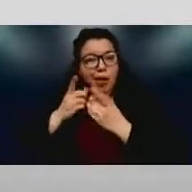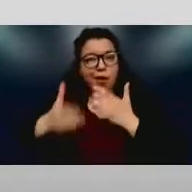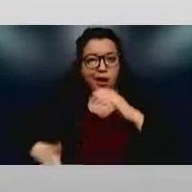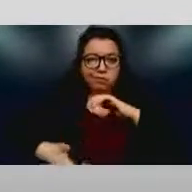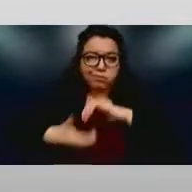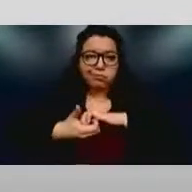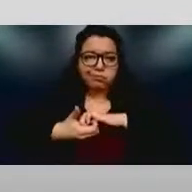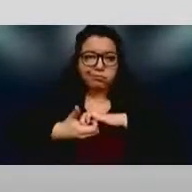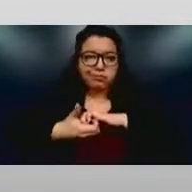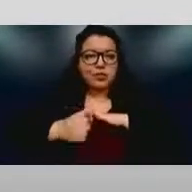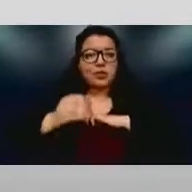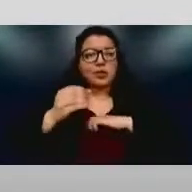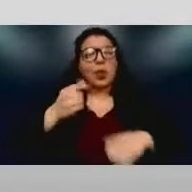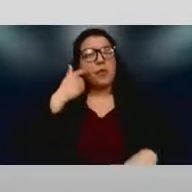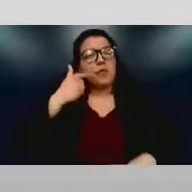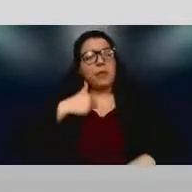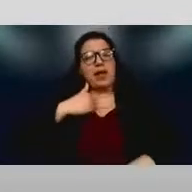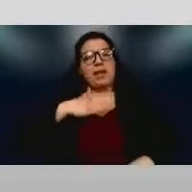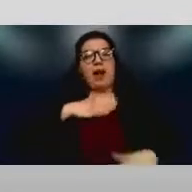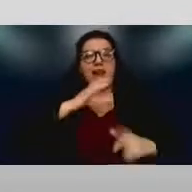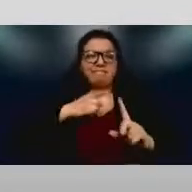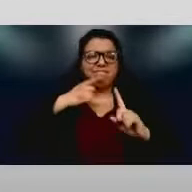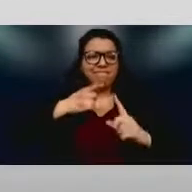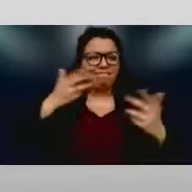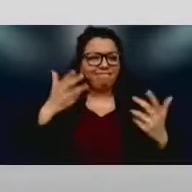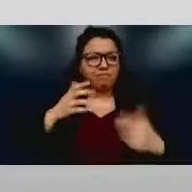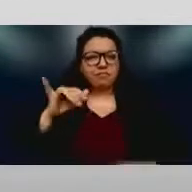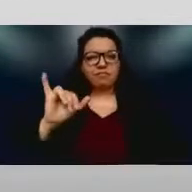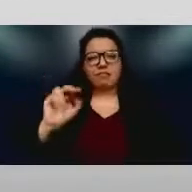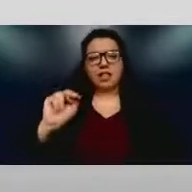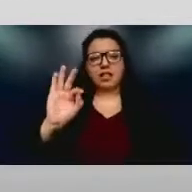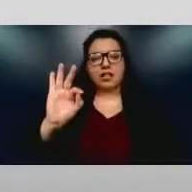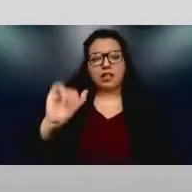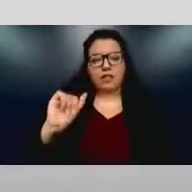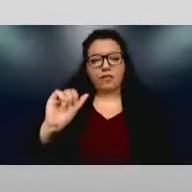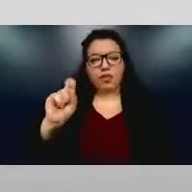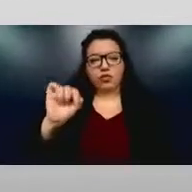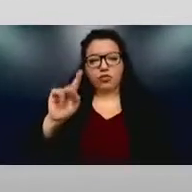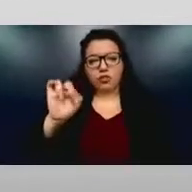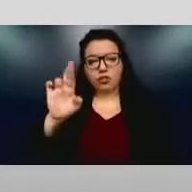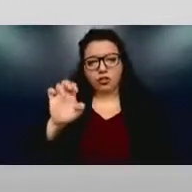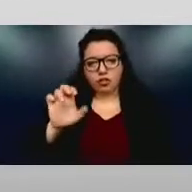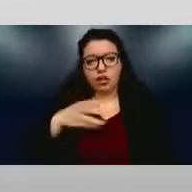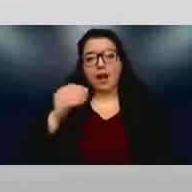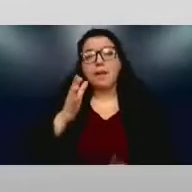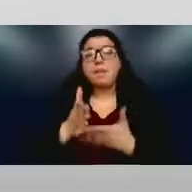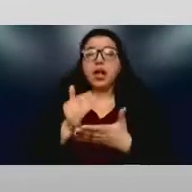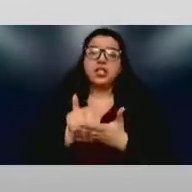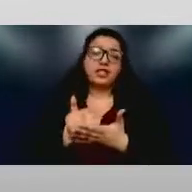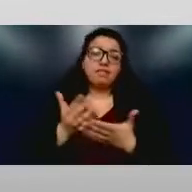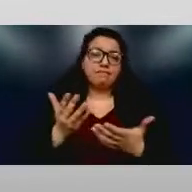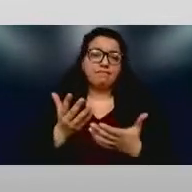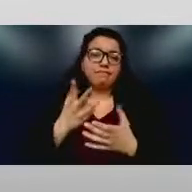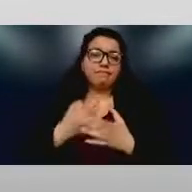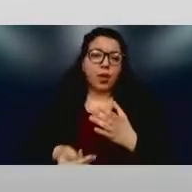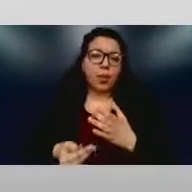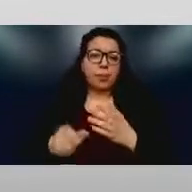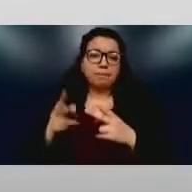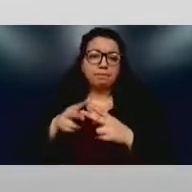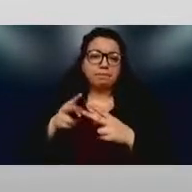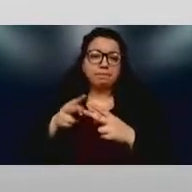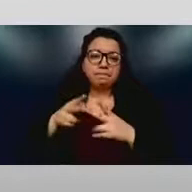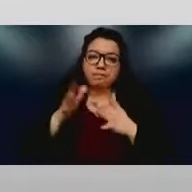infrastructure is very, very important and budget is very, very important, uh, if you want to